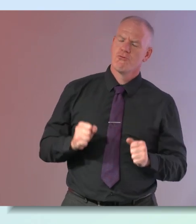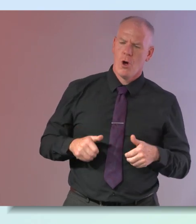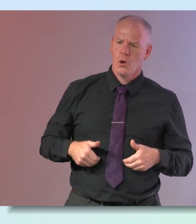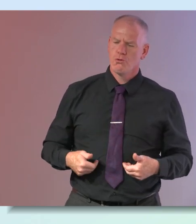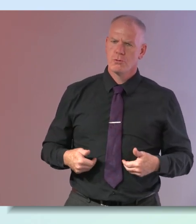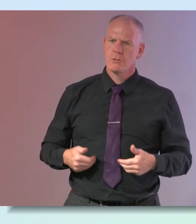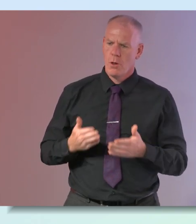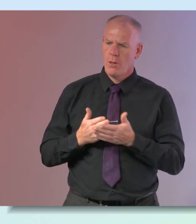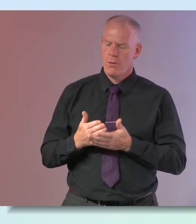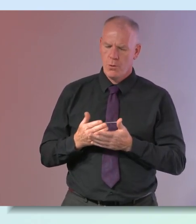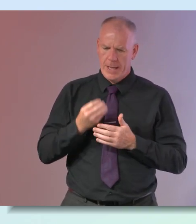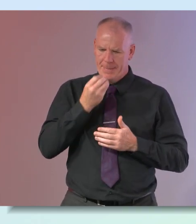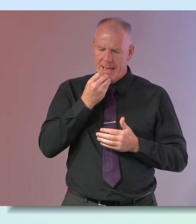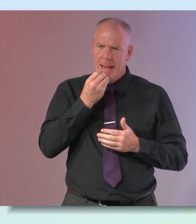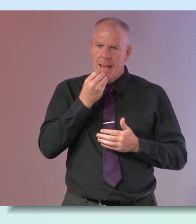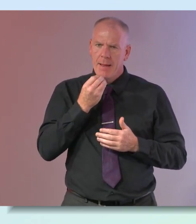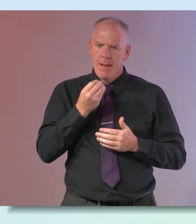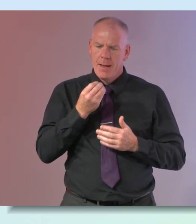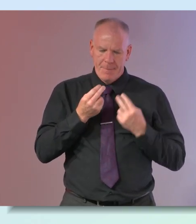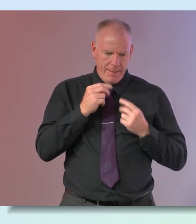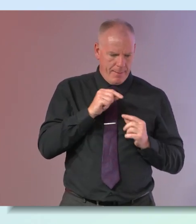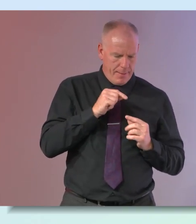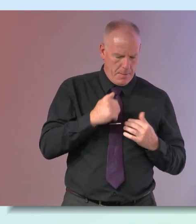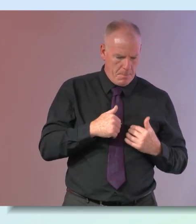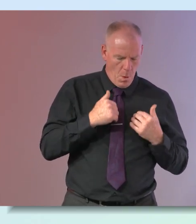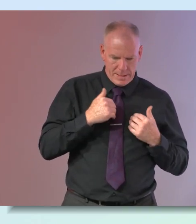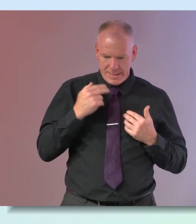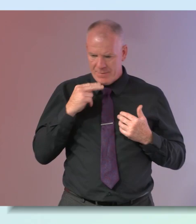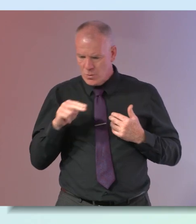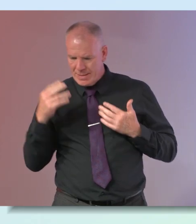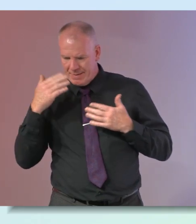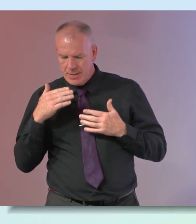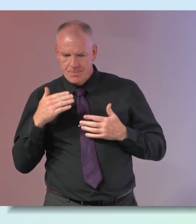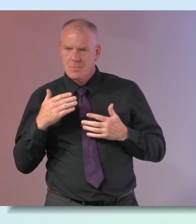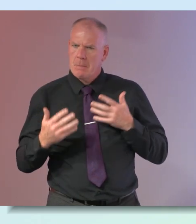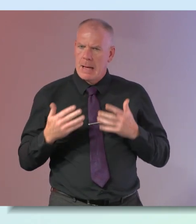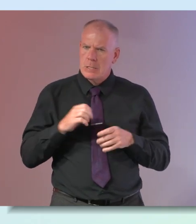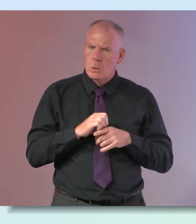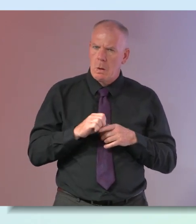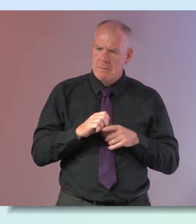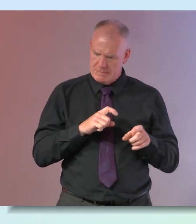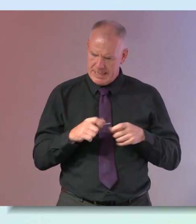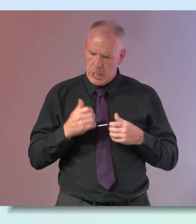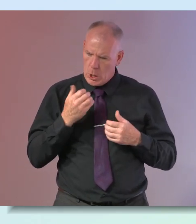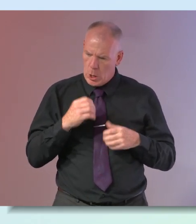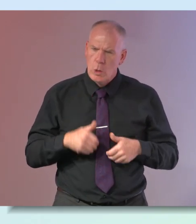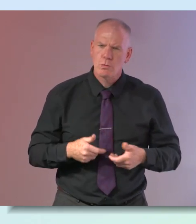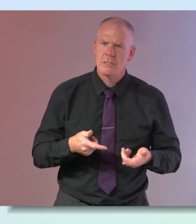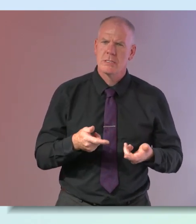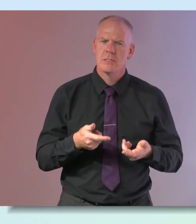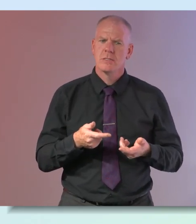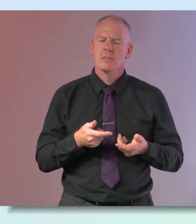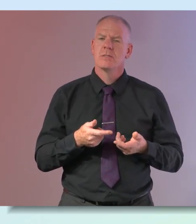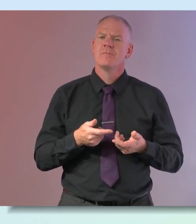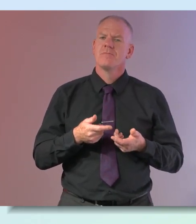times as well are you eating enough at meal times is it balanced enough are you getting enough protein are you getting are you fueling your body with starchy